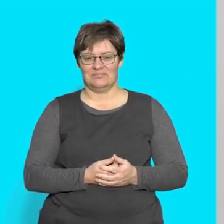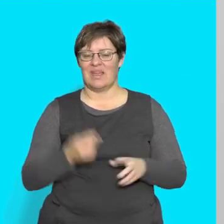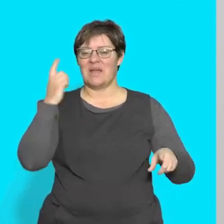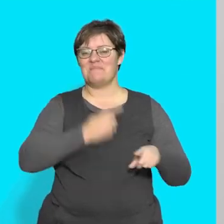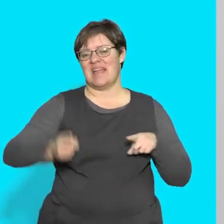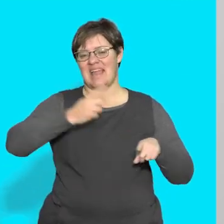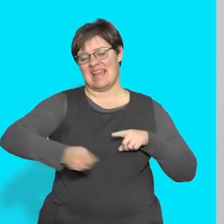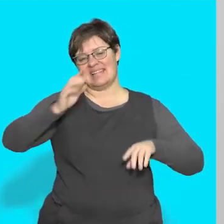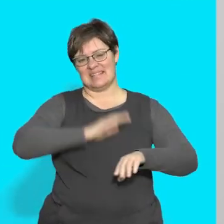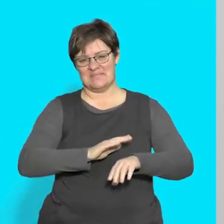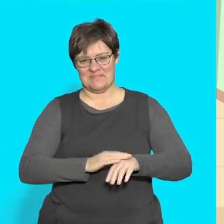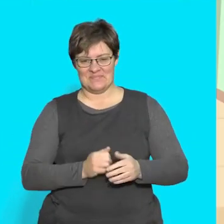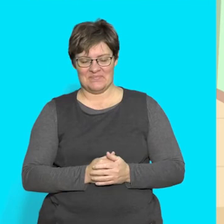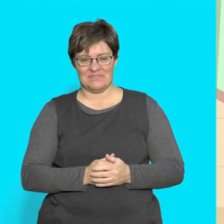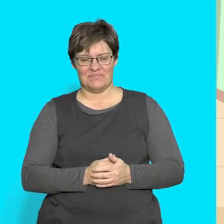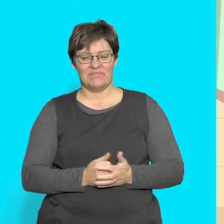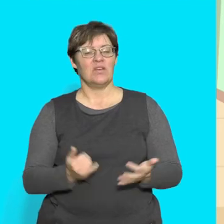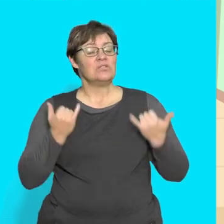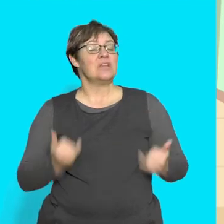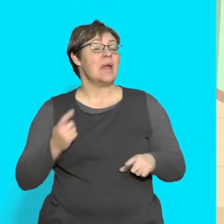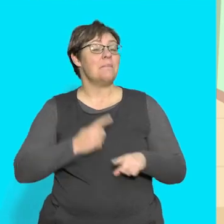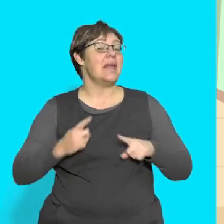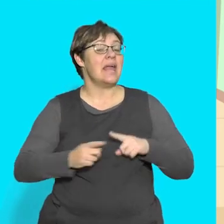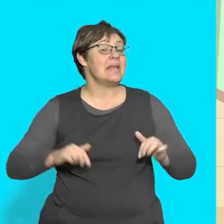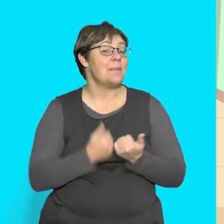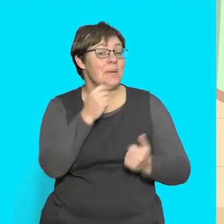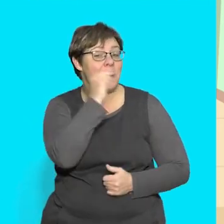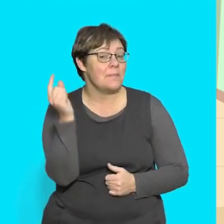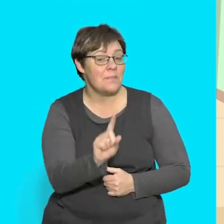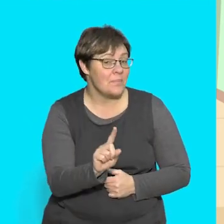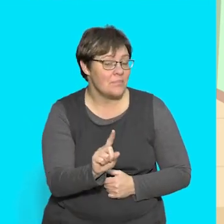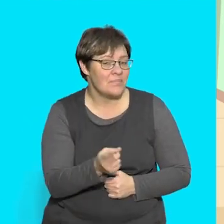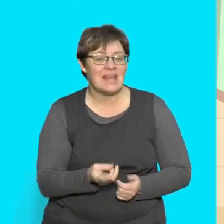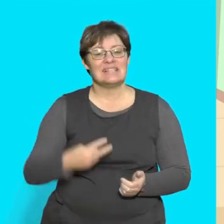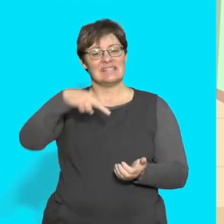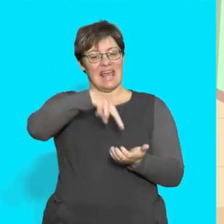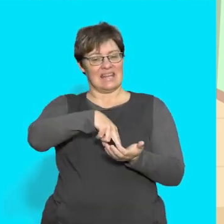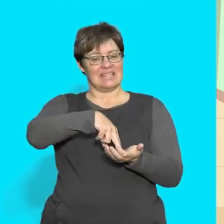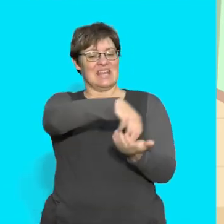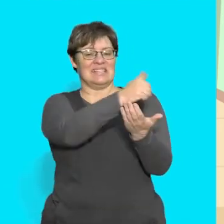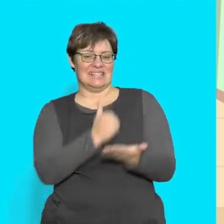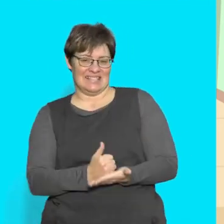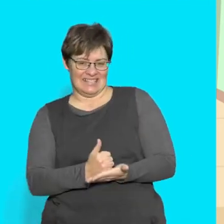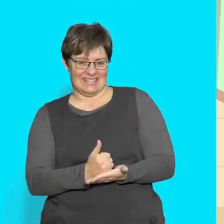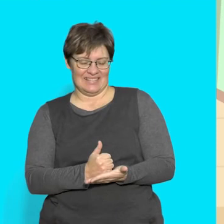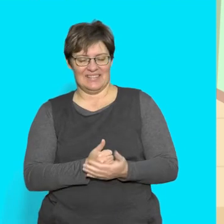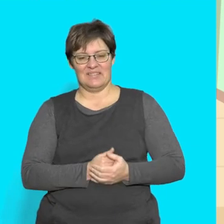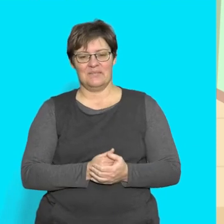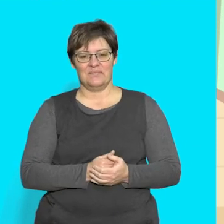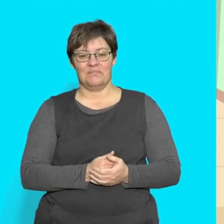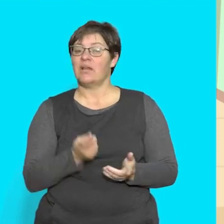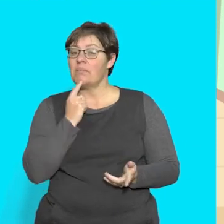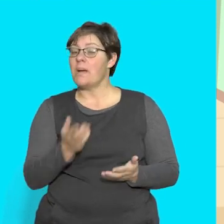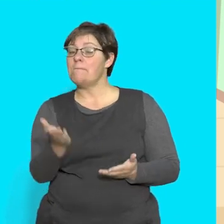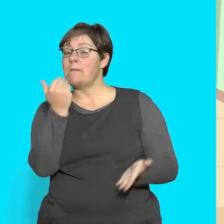Playtime Today you will be playing a game called Stand Up, Sit Down I will be